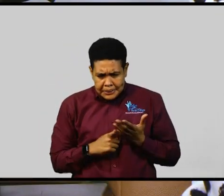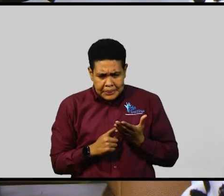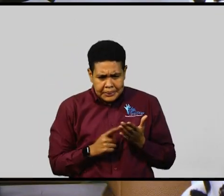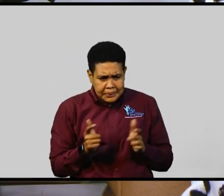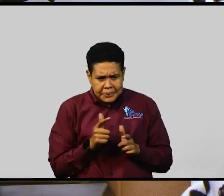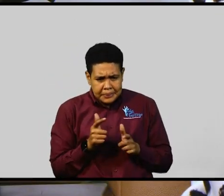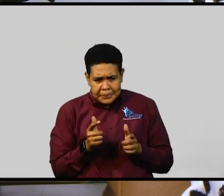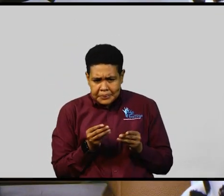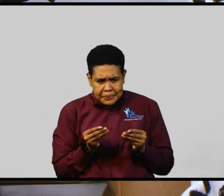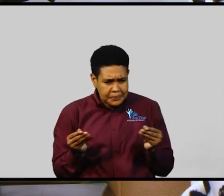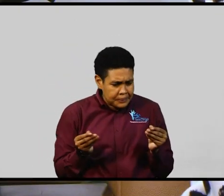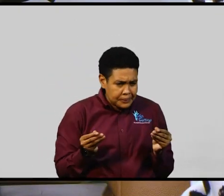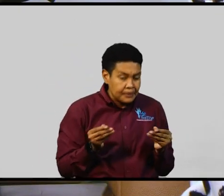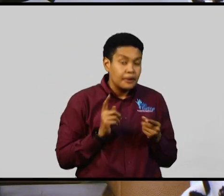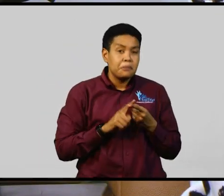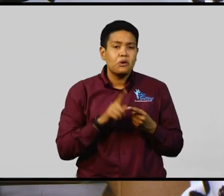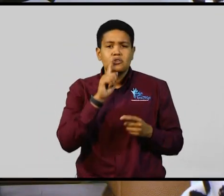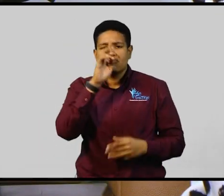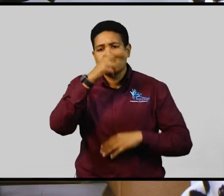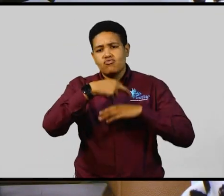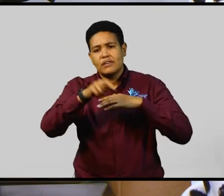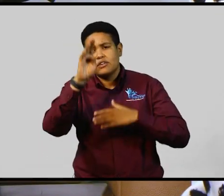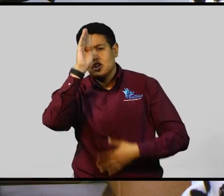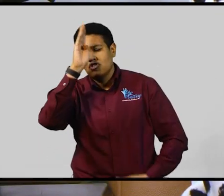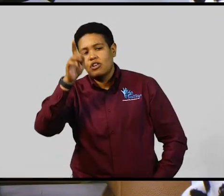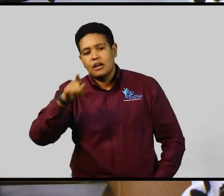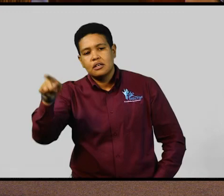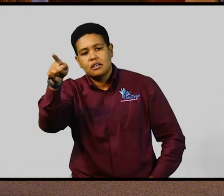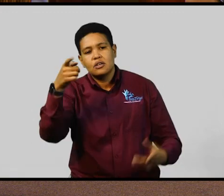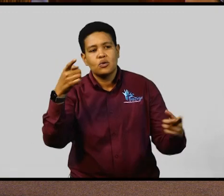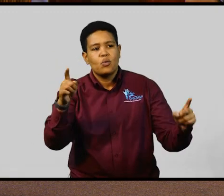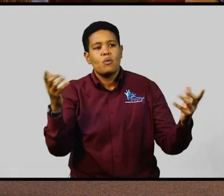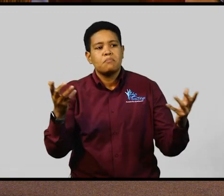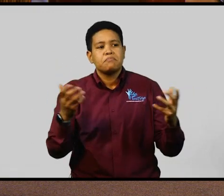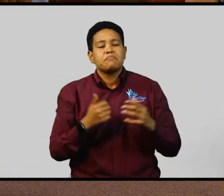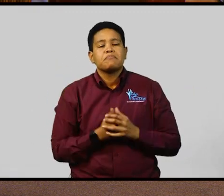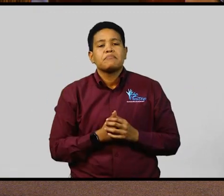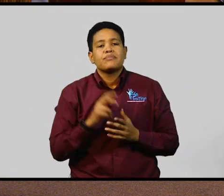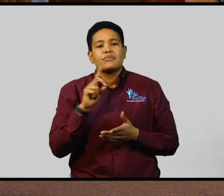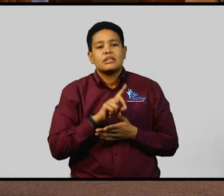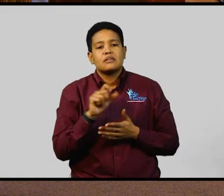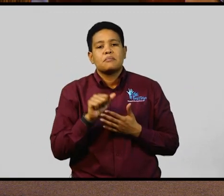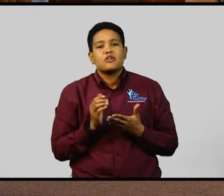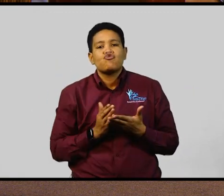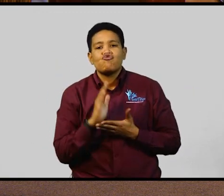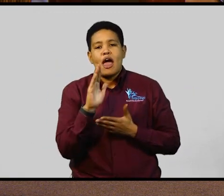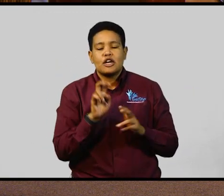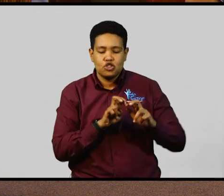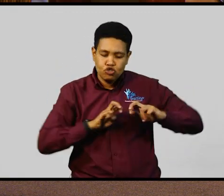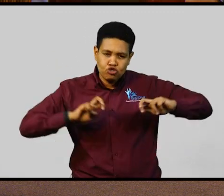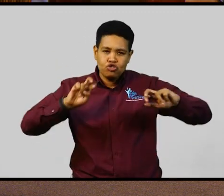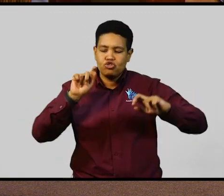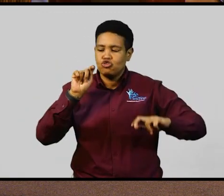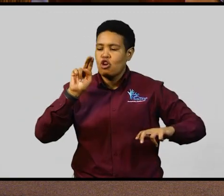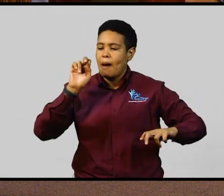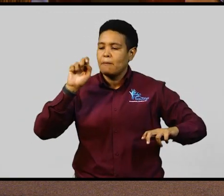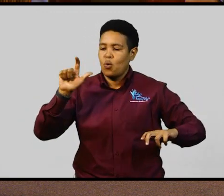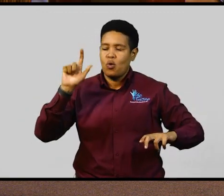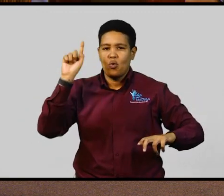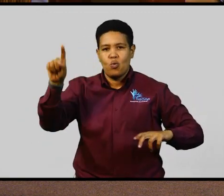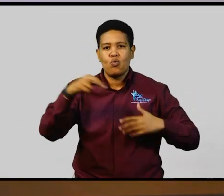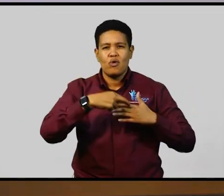can refer the matter directly to the Disability Rights Tribunal.